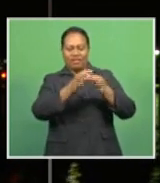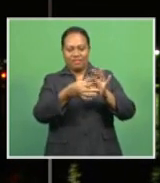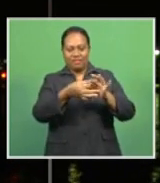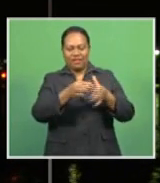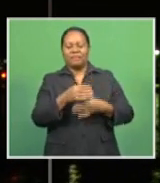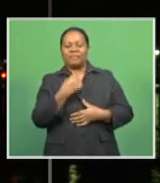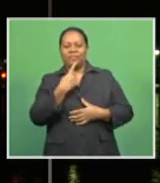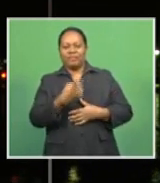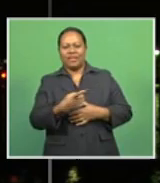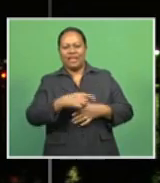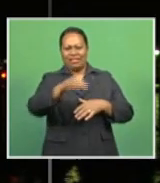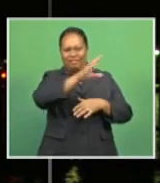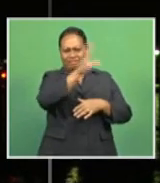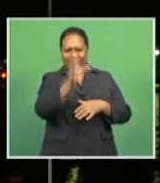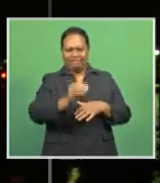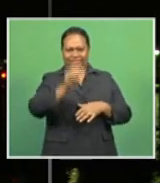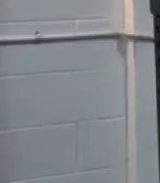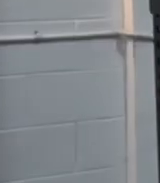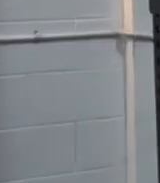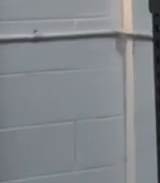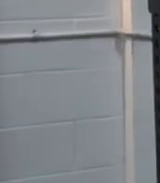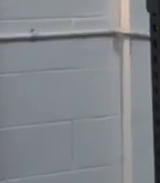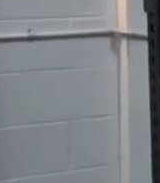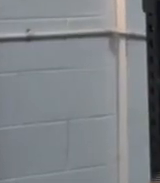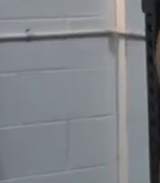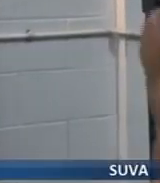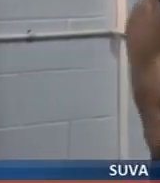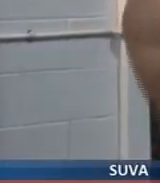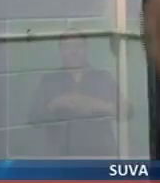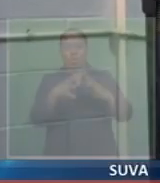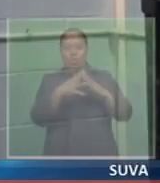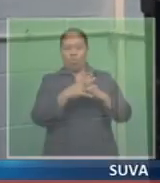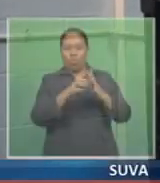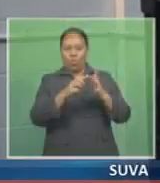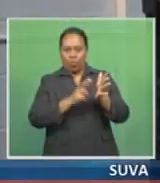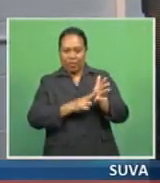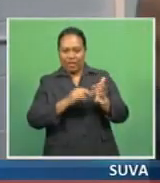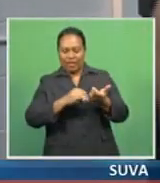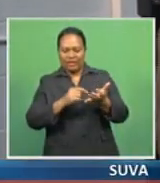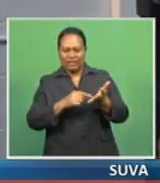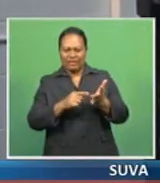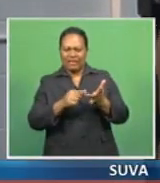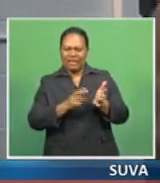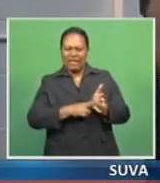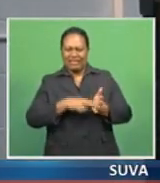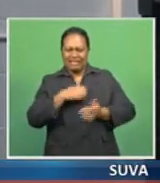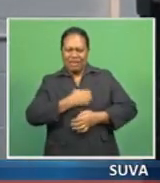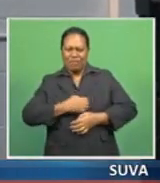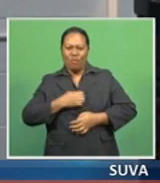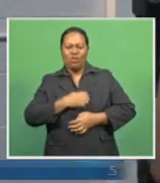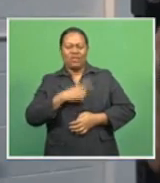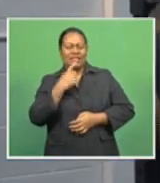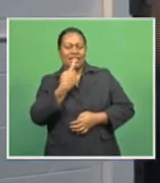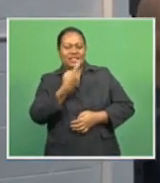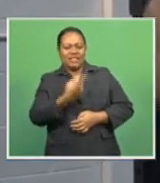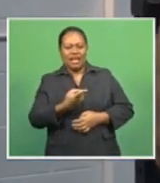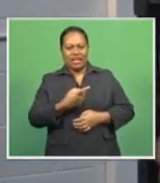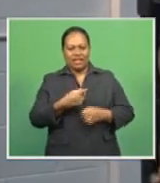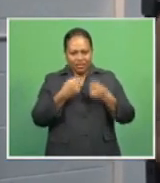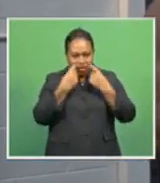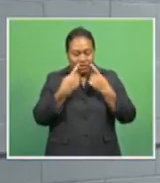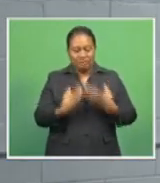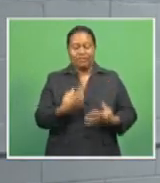Karatavi with the details. Winston says his emotion got the better of him when he indicated his earlier